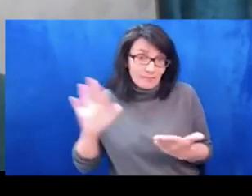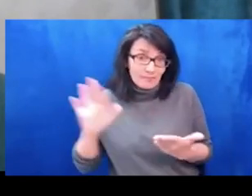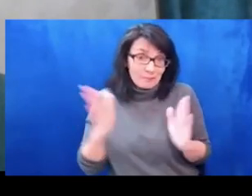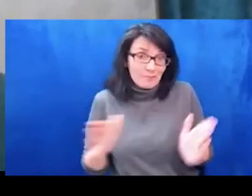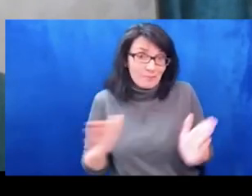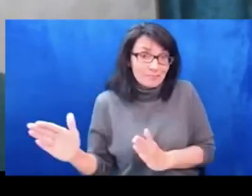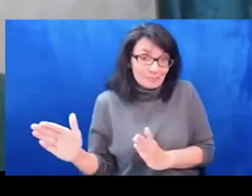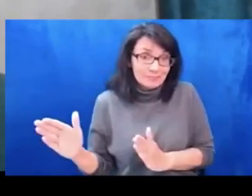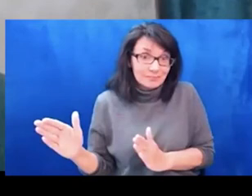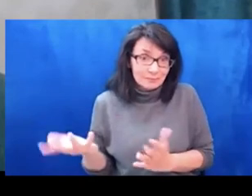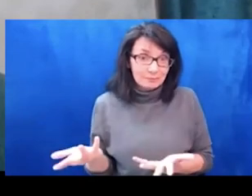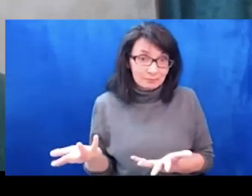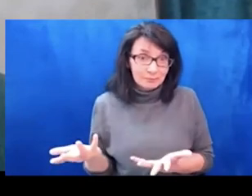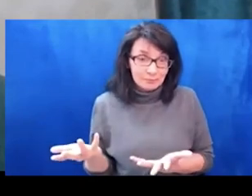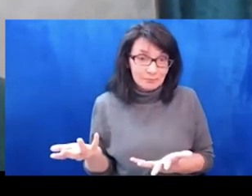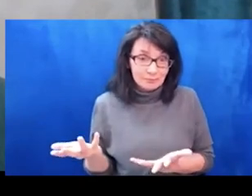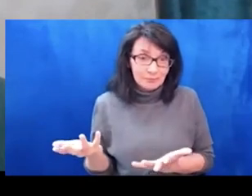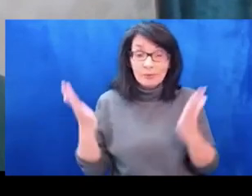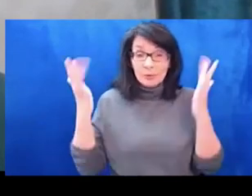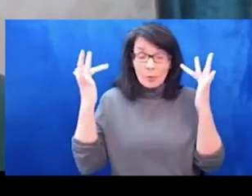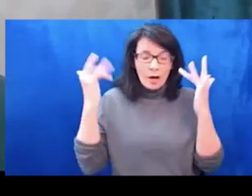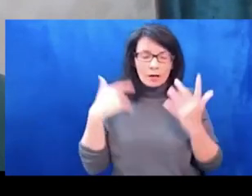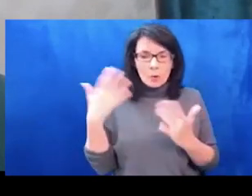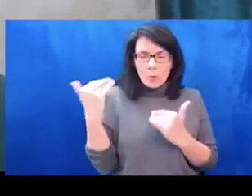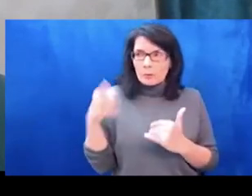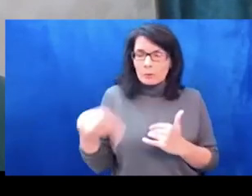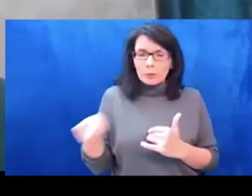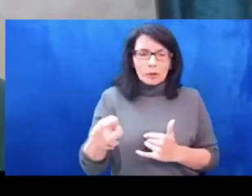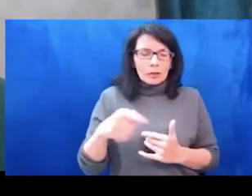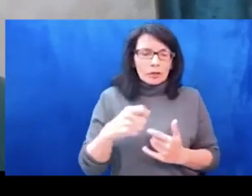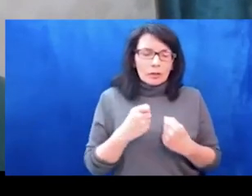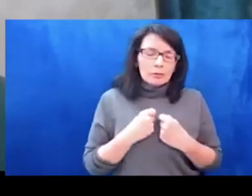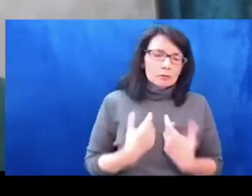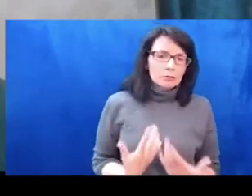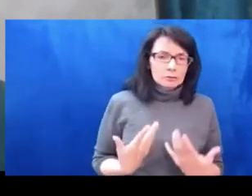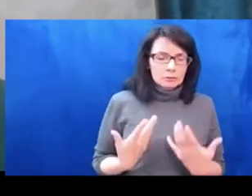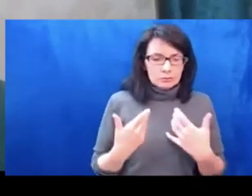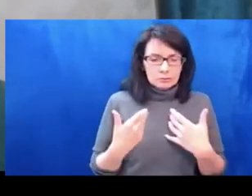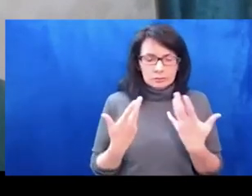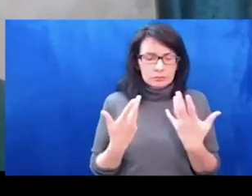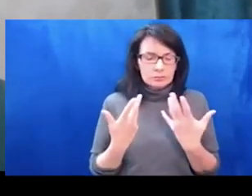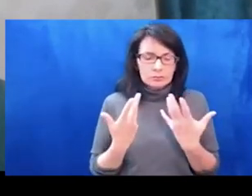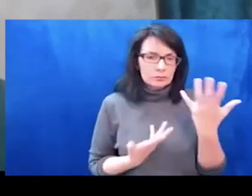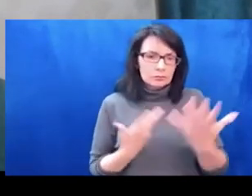hate speech and the calls to close borders and build new rules.